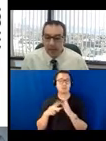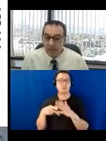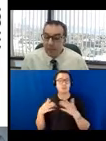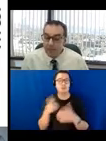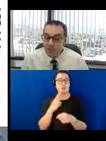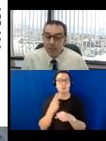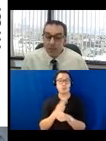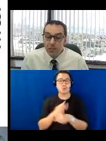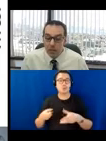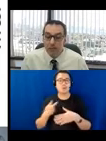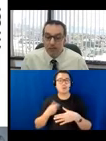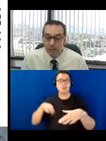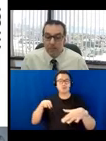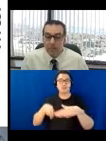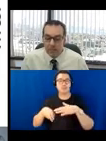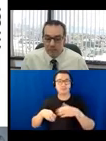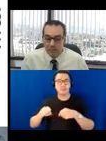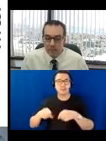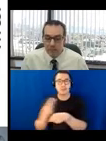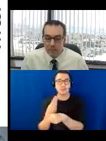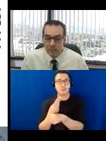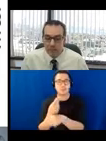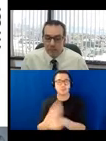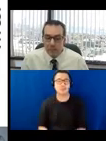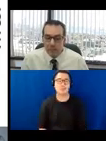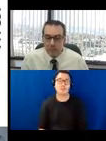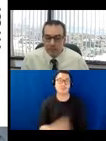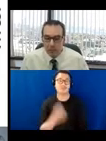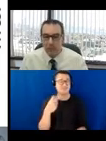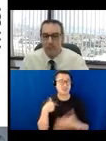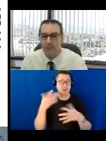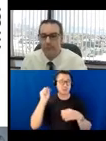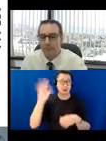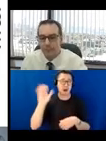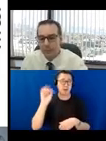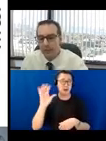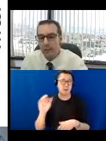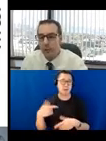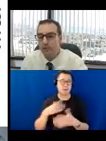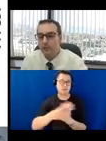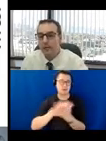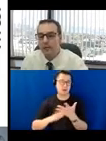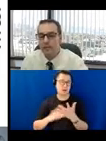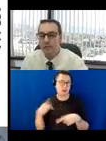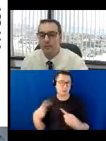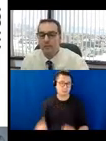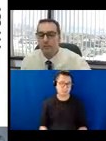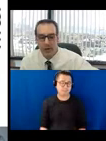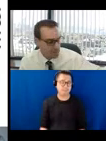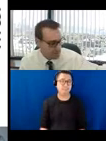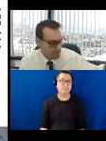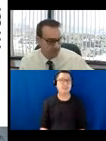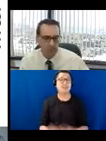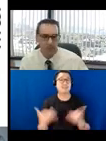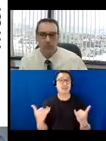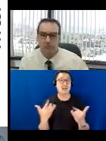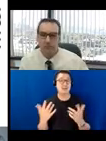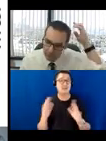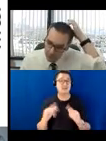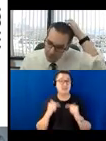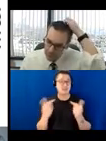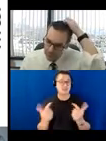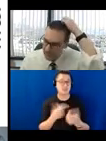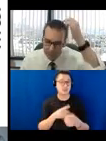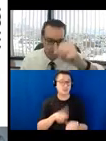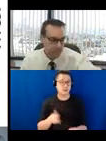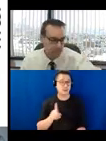I have mentioned a lot of items in this segment, so I want to get to some questions to see if we can do some